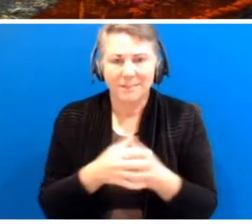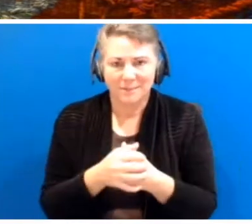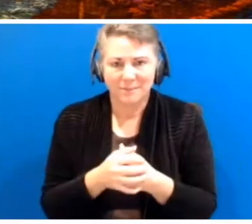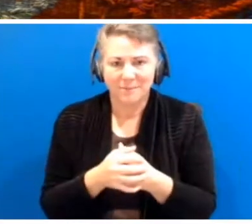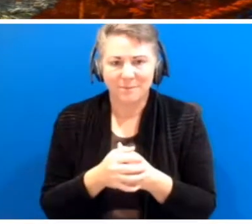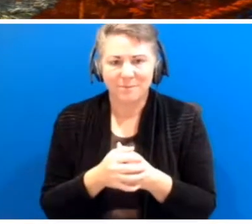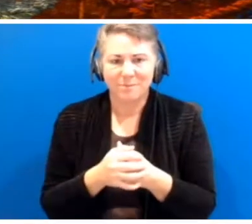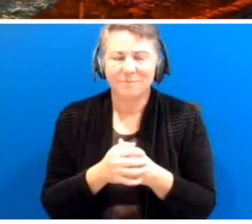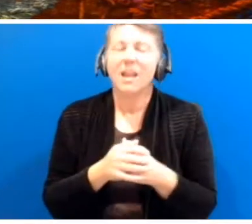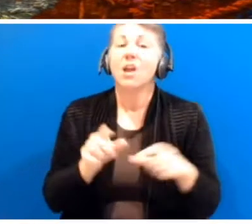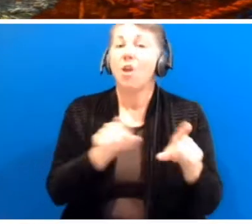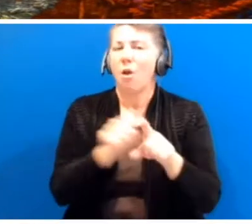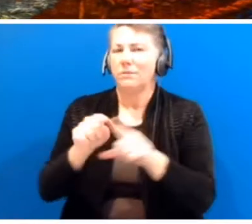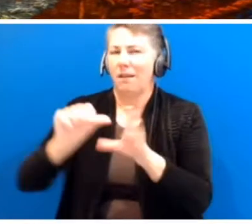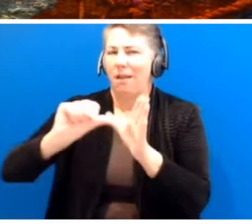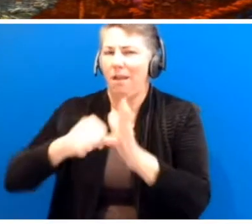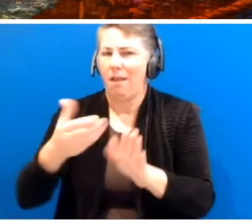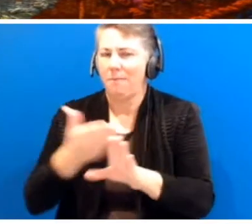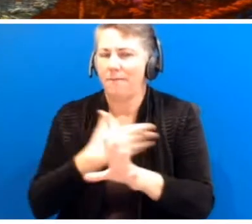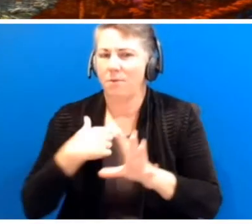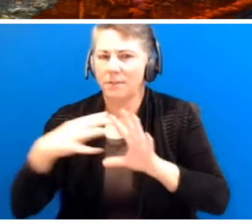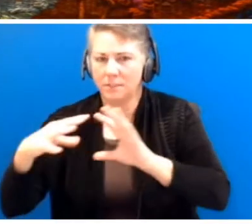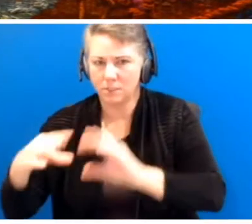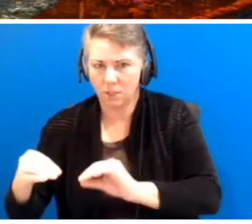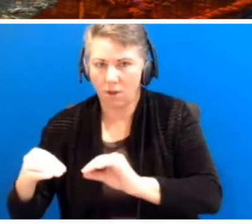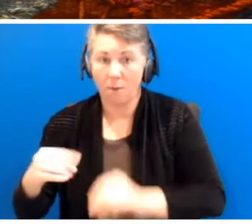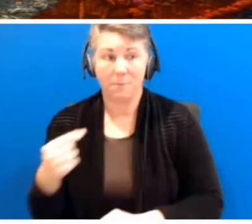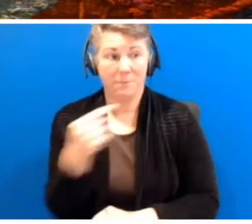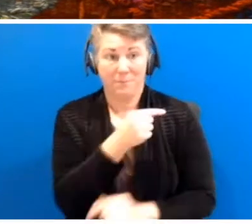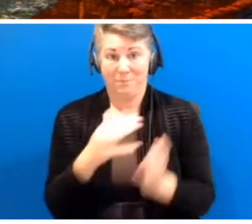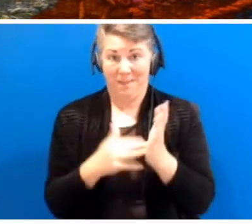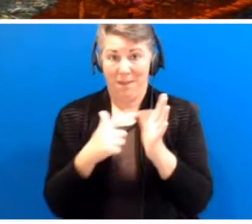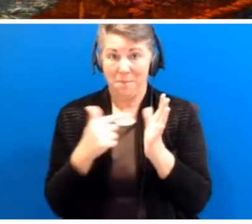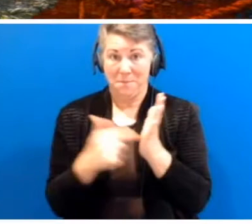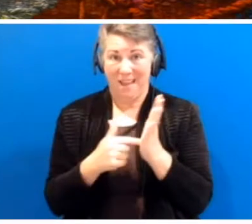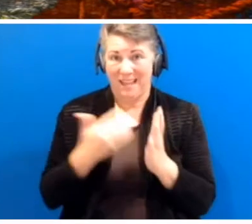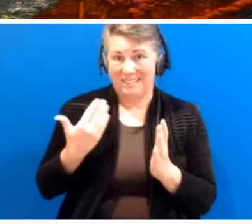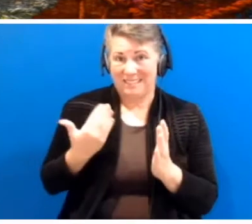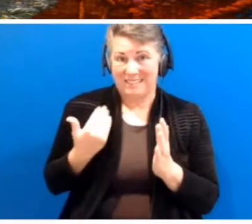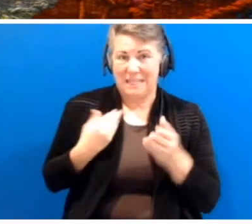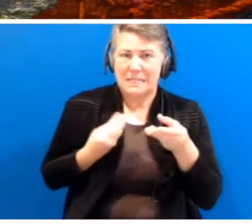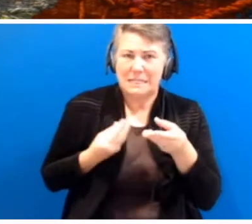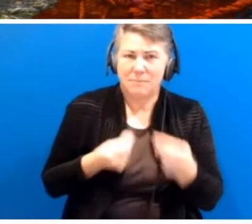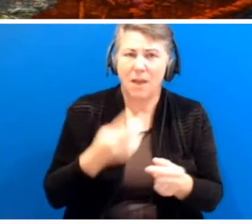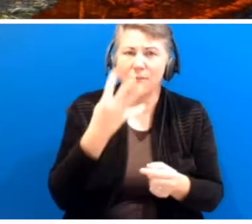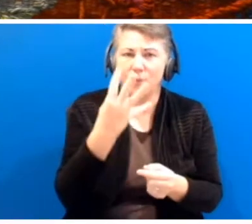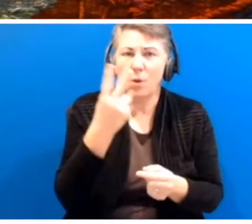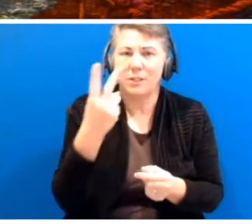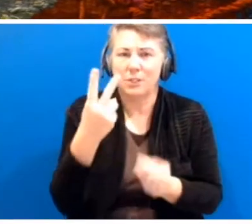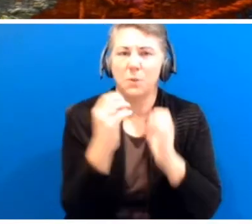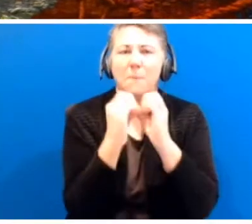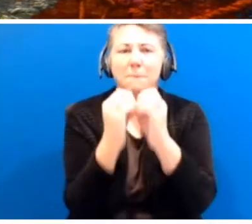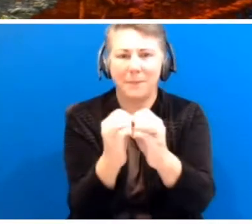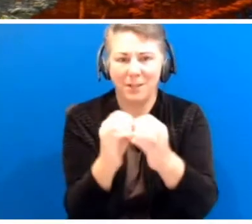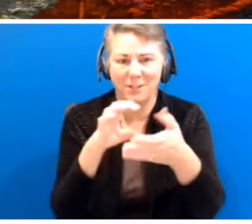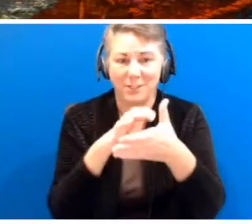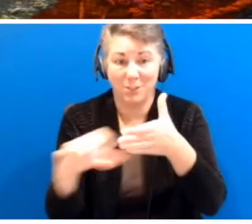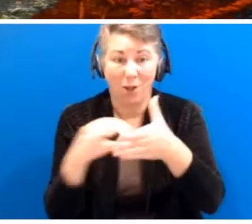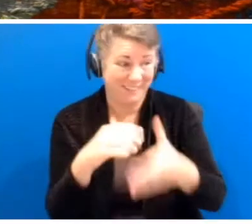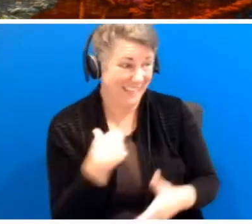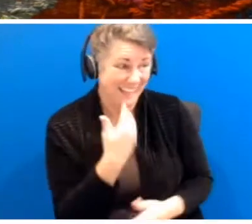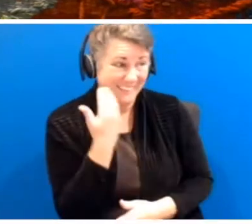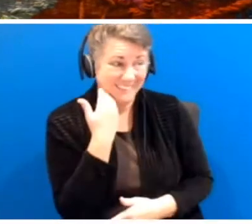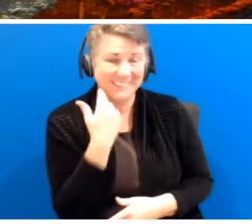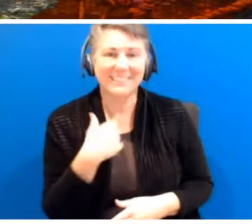too. Matt last week spent $42 billion. We actually, I did the numbers for you Matt, you spent $1 billion